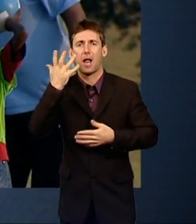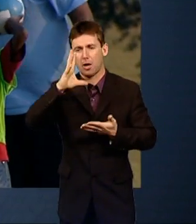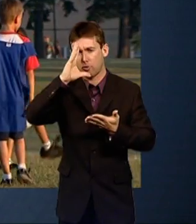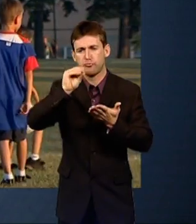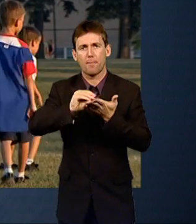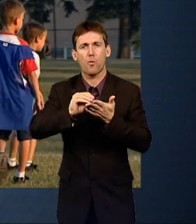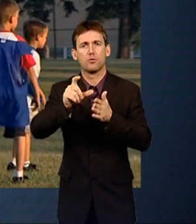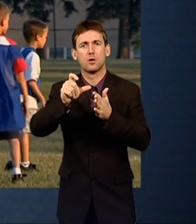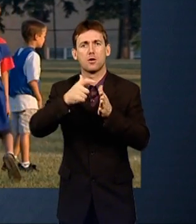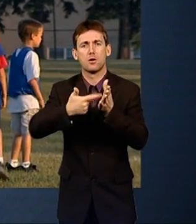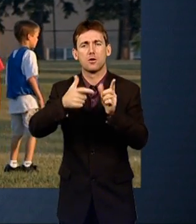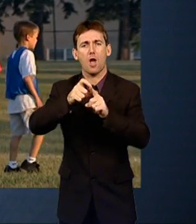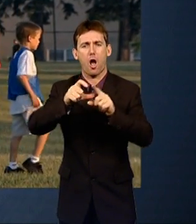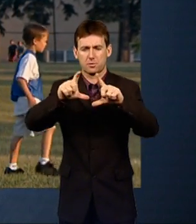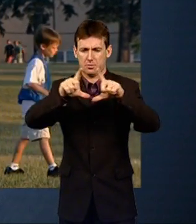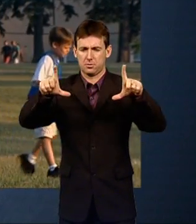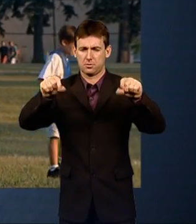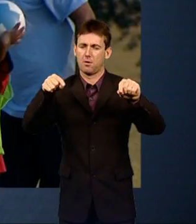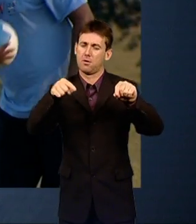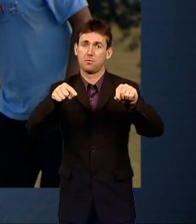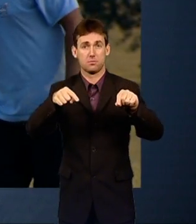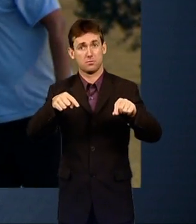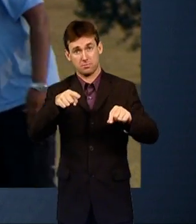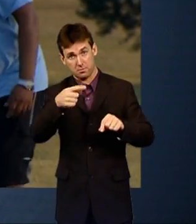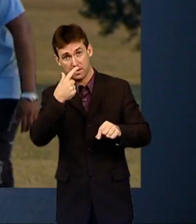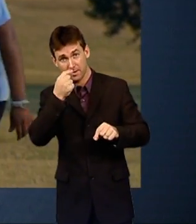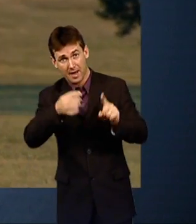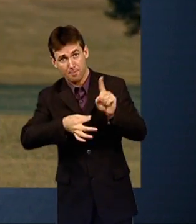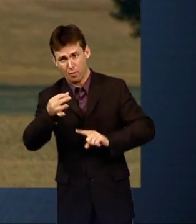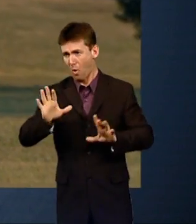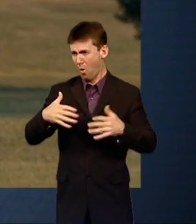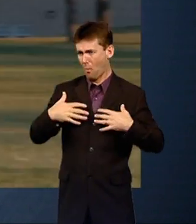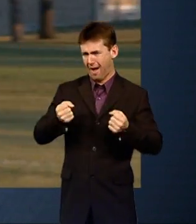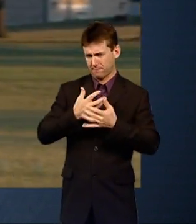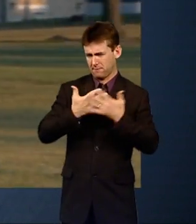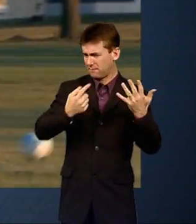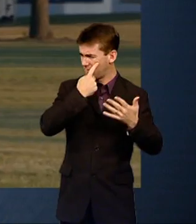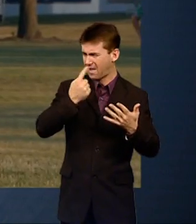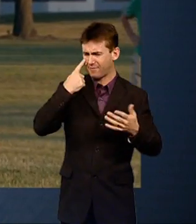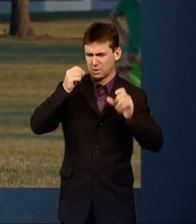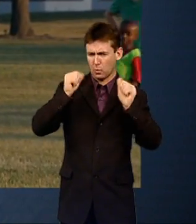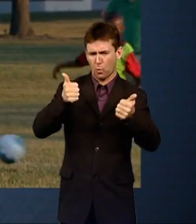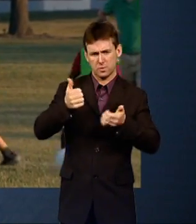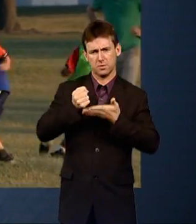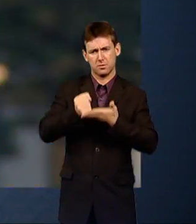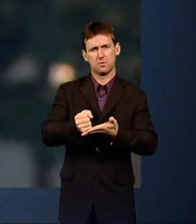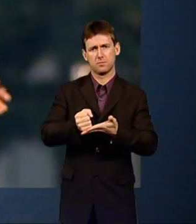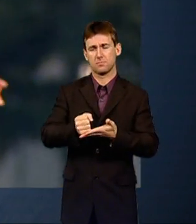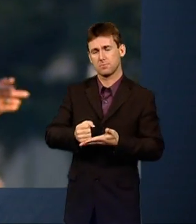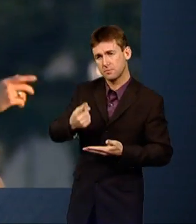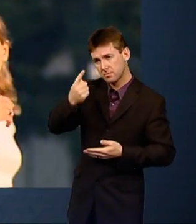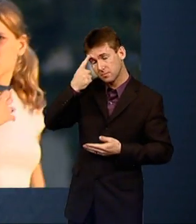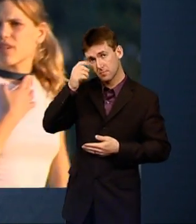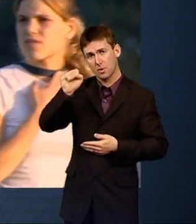that all of these approaches actually make a difference. There's very good evidence that all of these approaches work. What do you think your son benefits from?